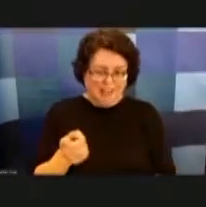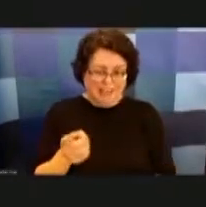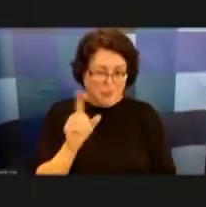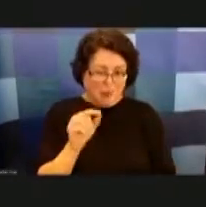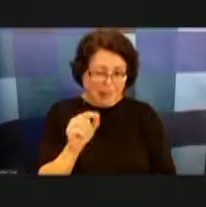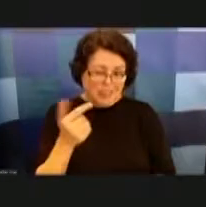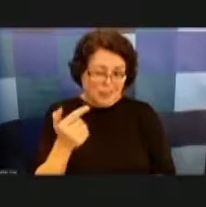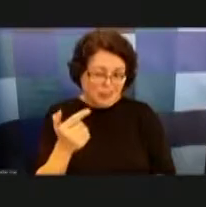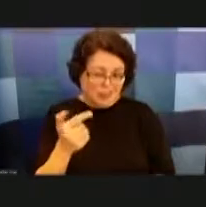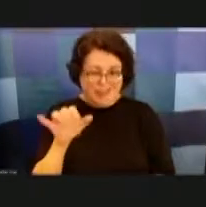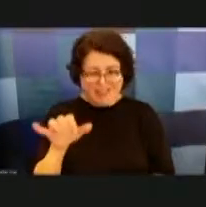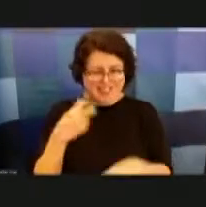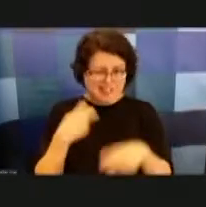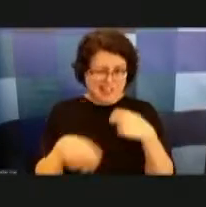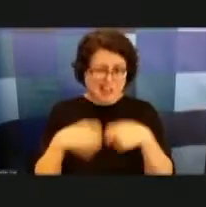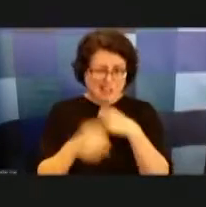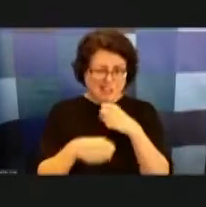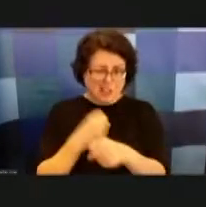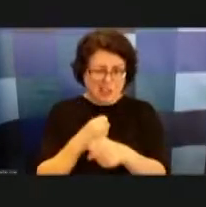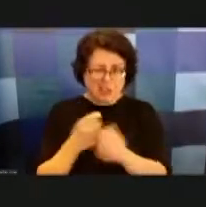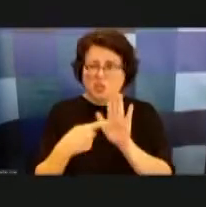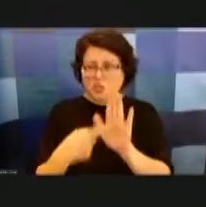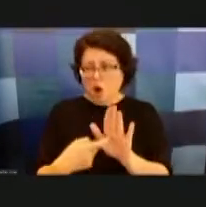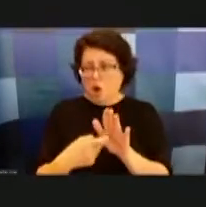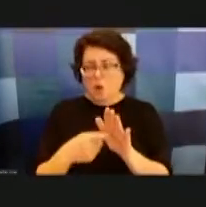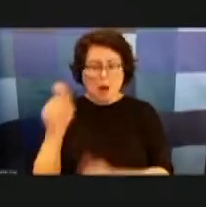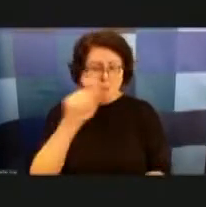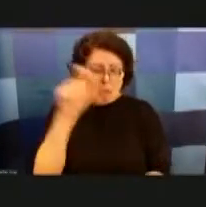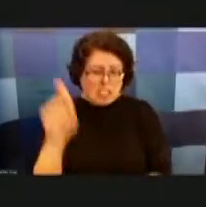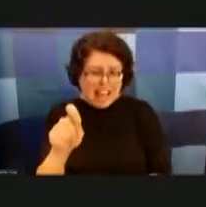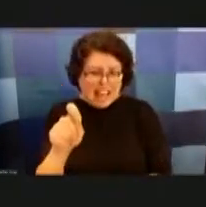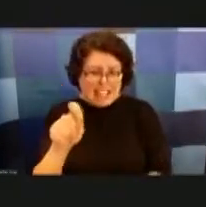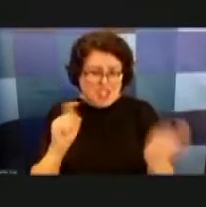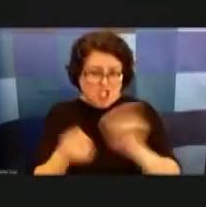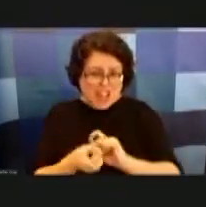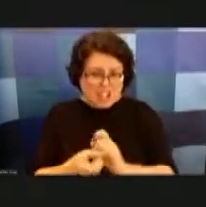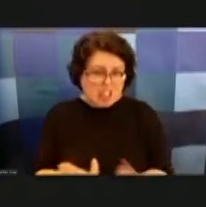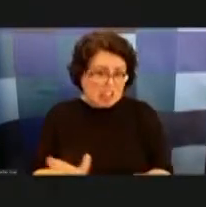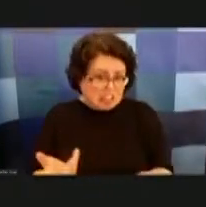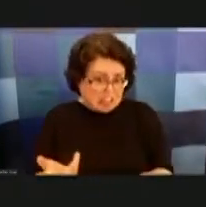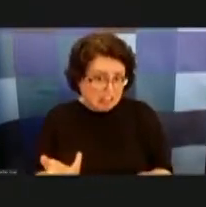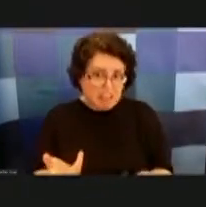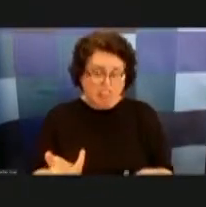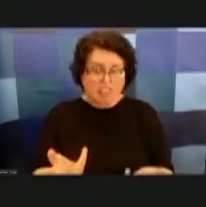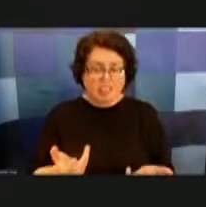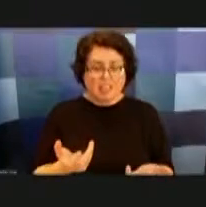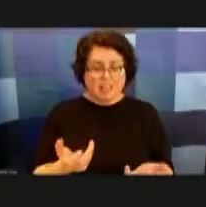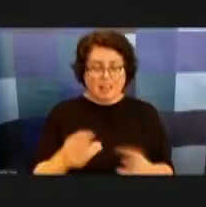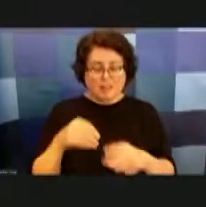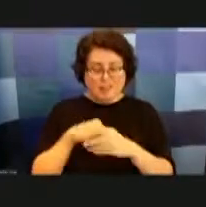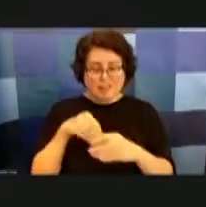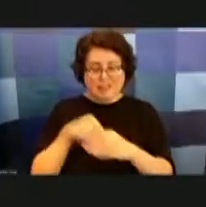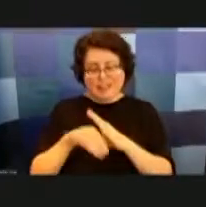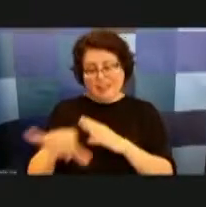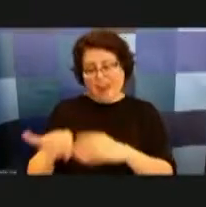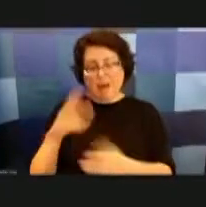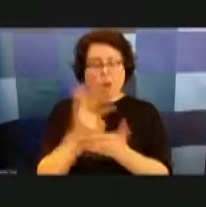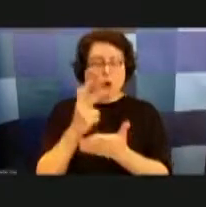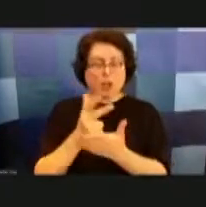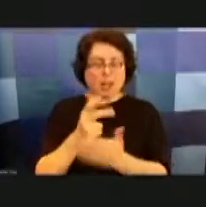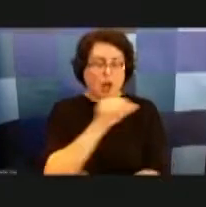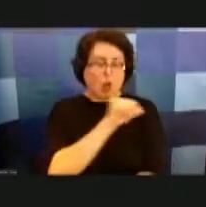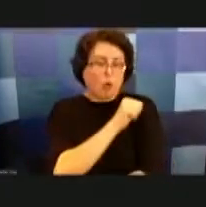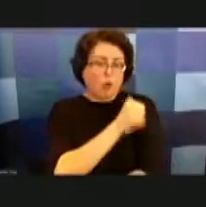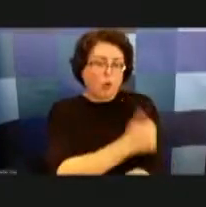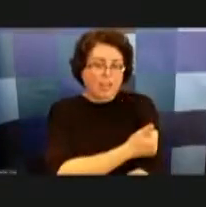difficult year to show a percent change um and within the parking authority being on that board we made the decision